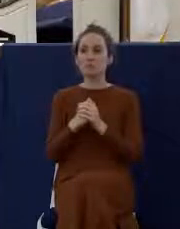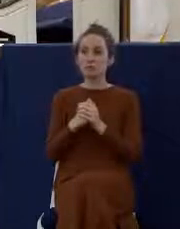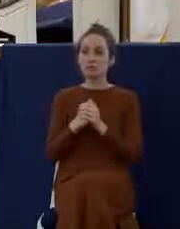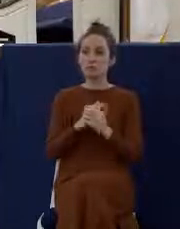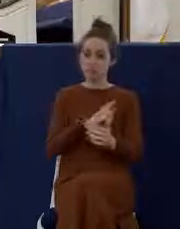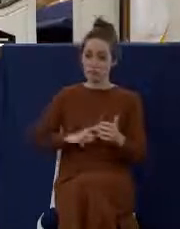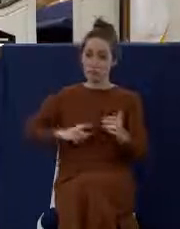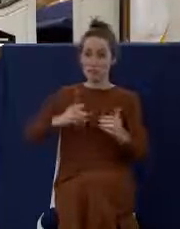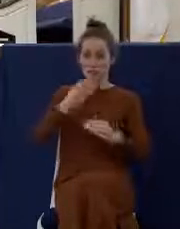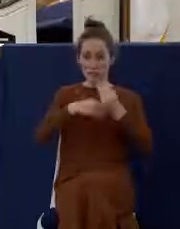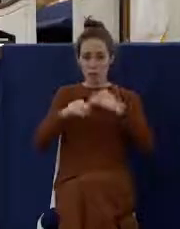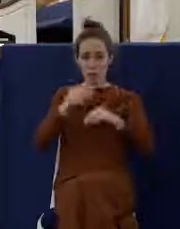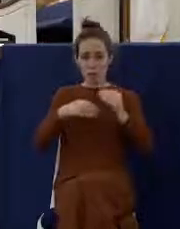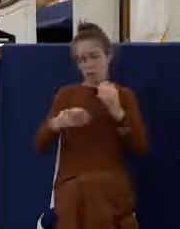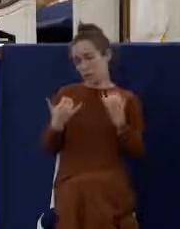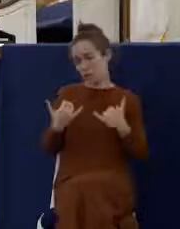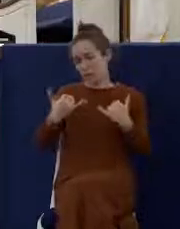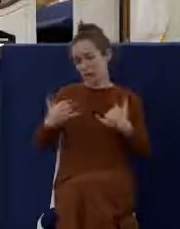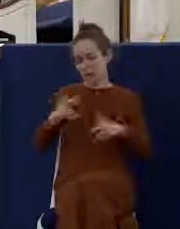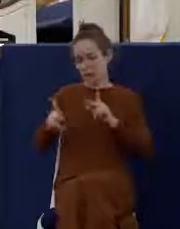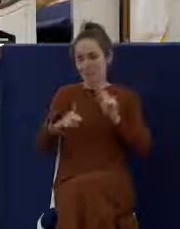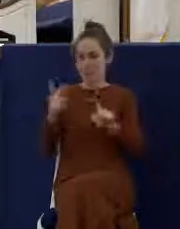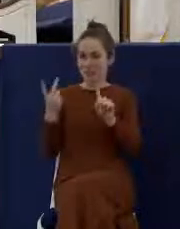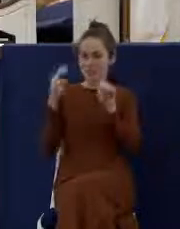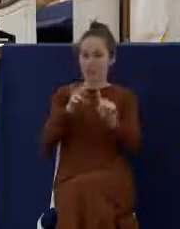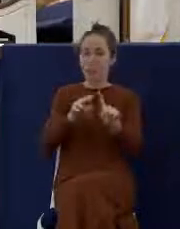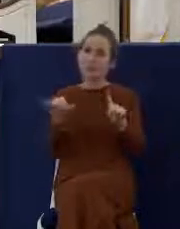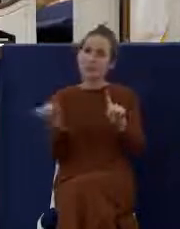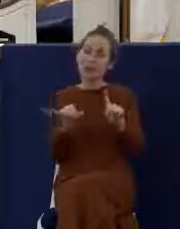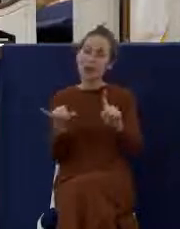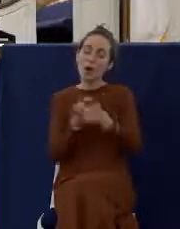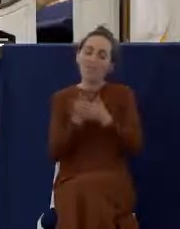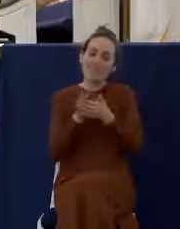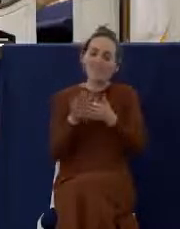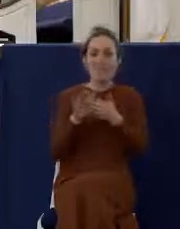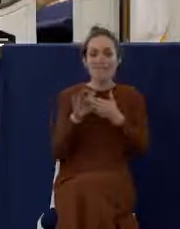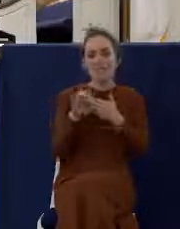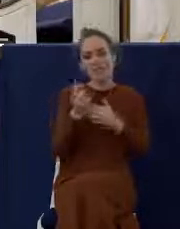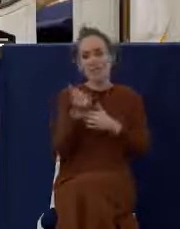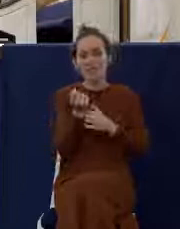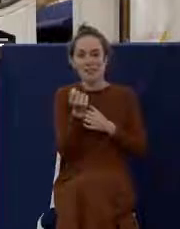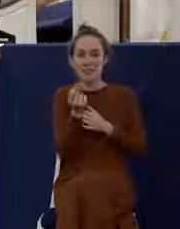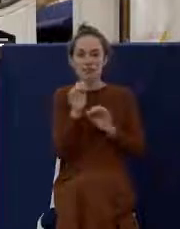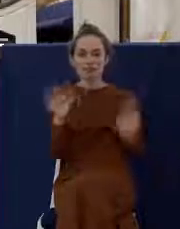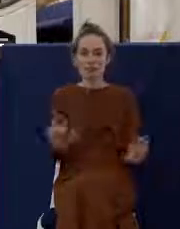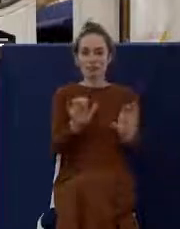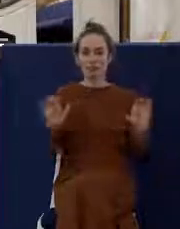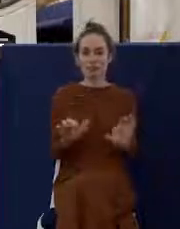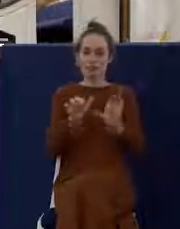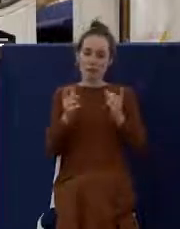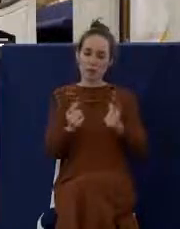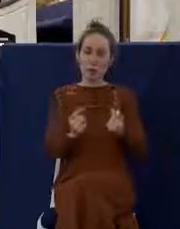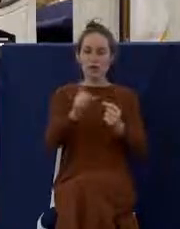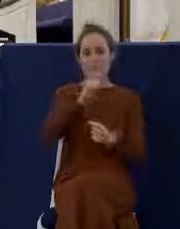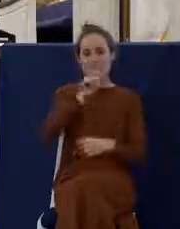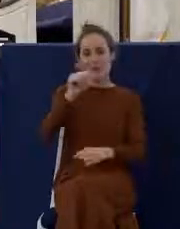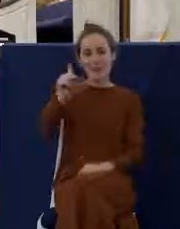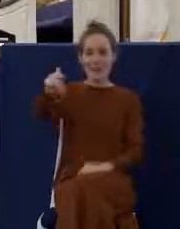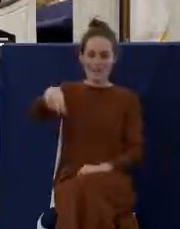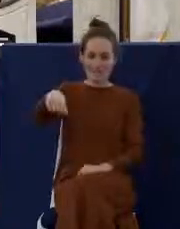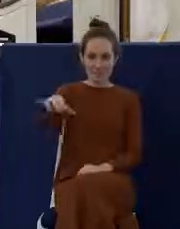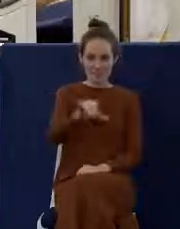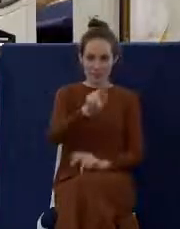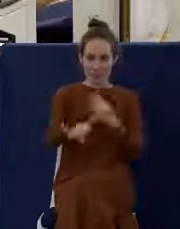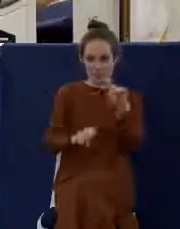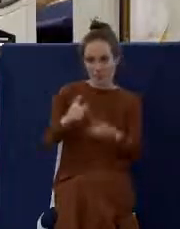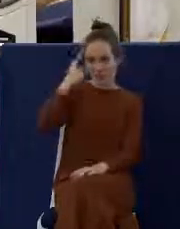where a lot of people kind of look at the Lord's Supper as something that's, you know, it's a nice little thing that you do. It's really not necessary, as some people think.